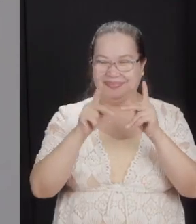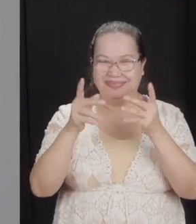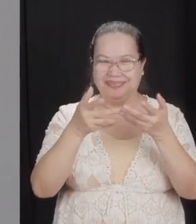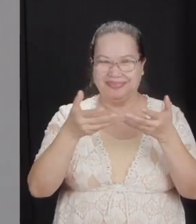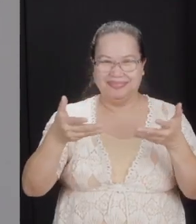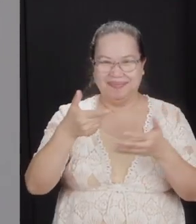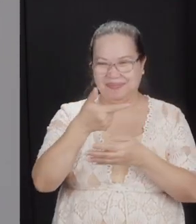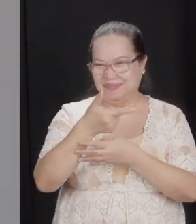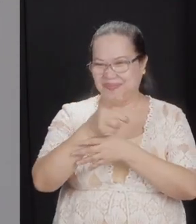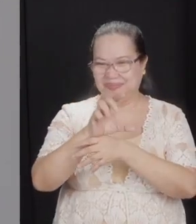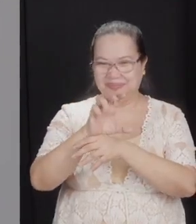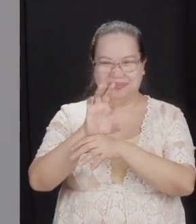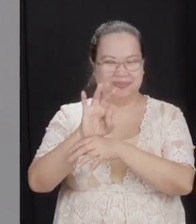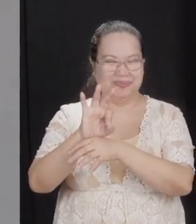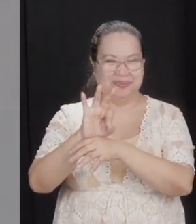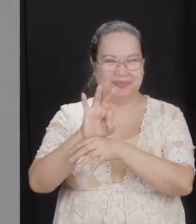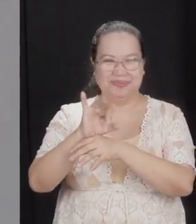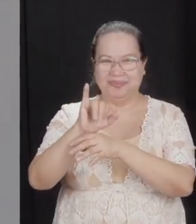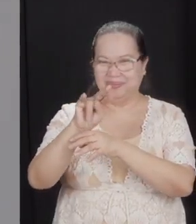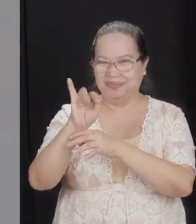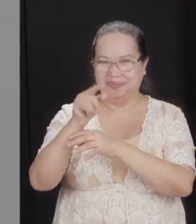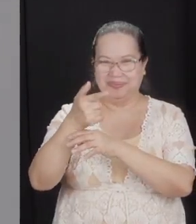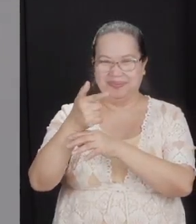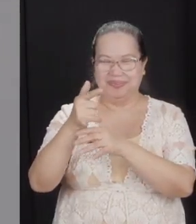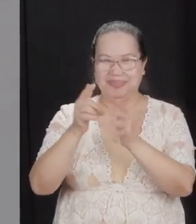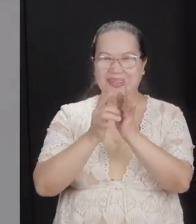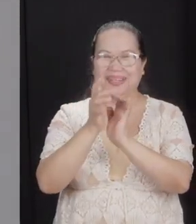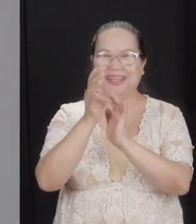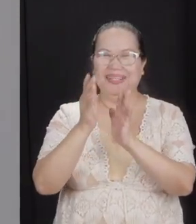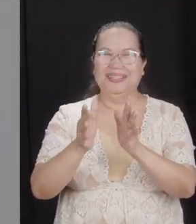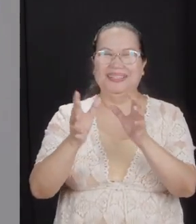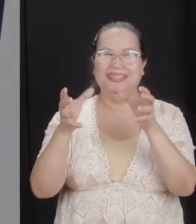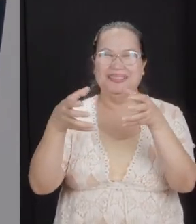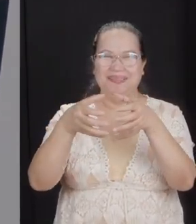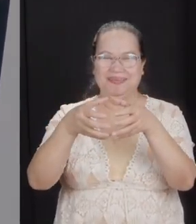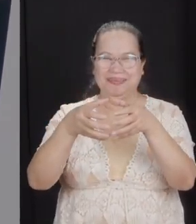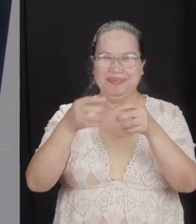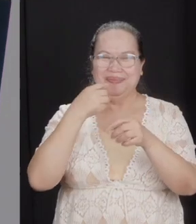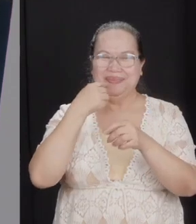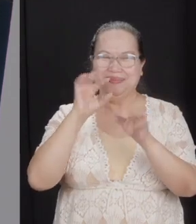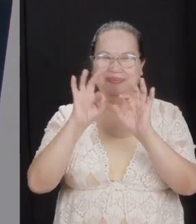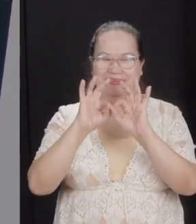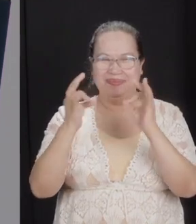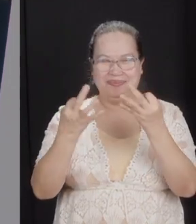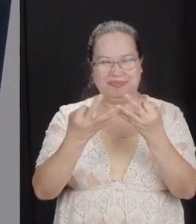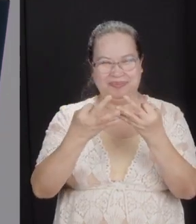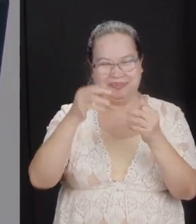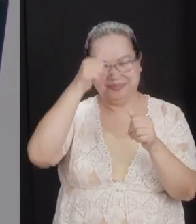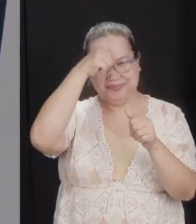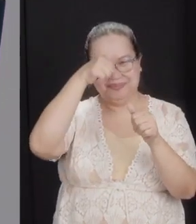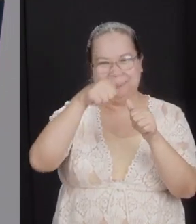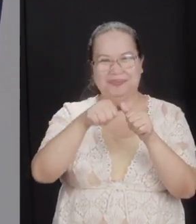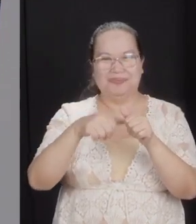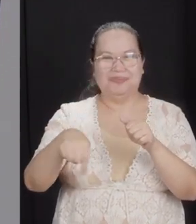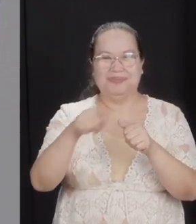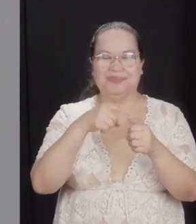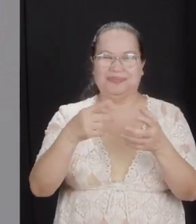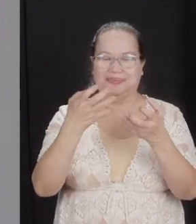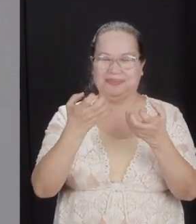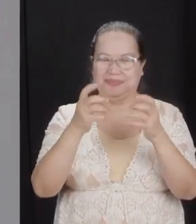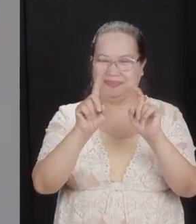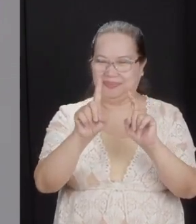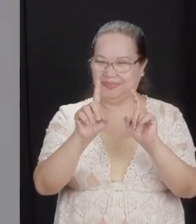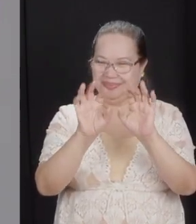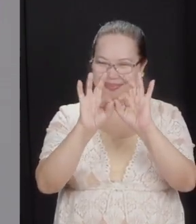GCF. There's an Enung Christian Fellowship inside us. But that reminds us, we're really one family,